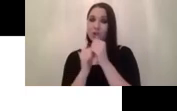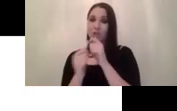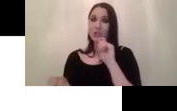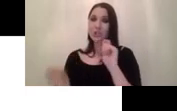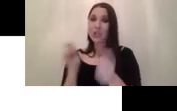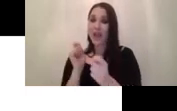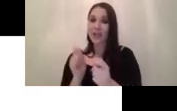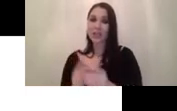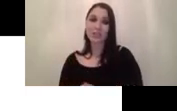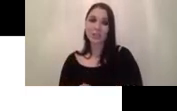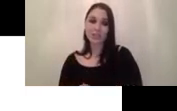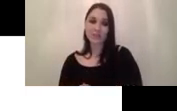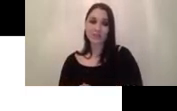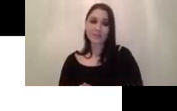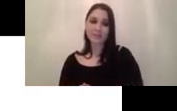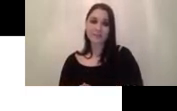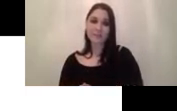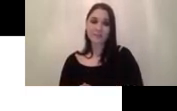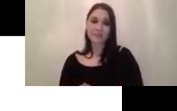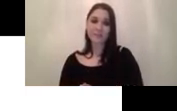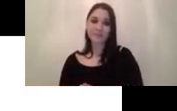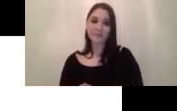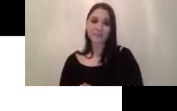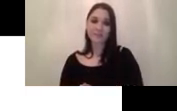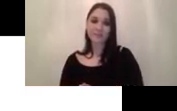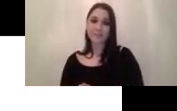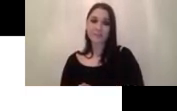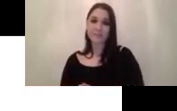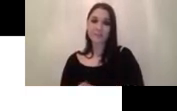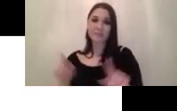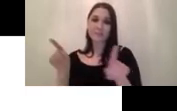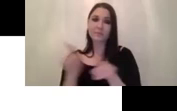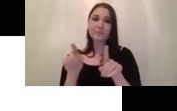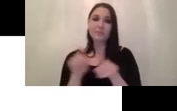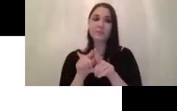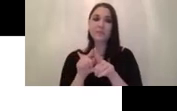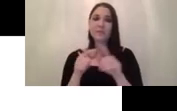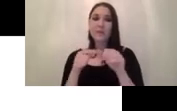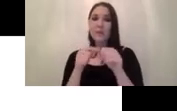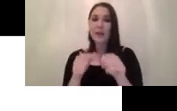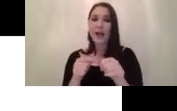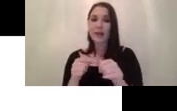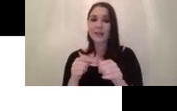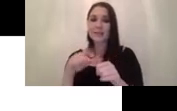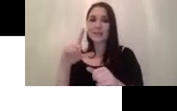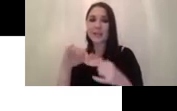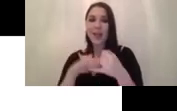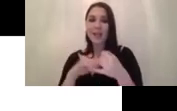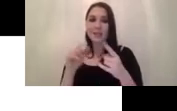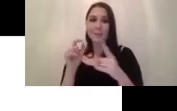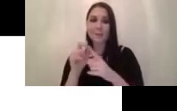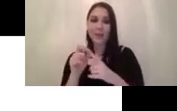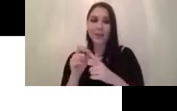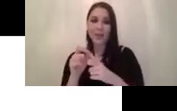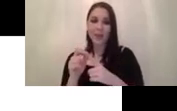also it applies the csp on the feature aggregation part um yeah